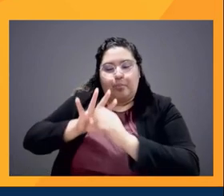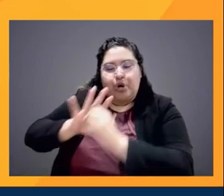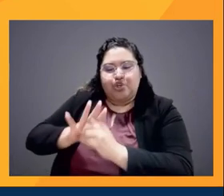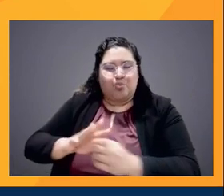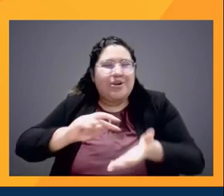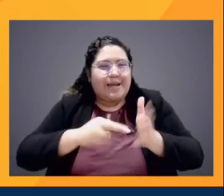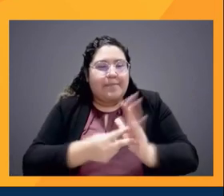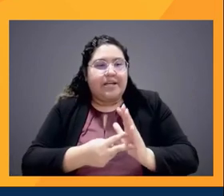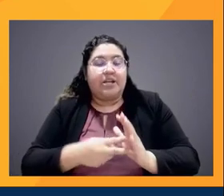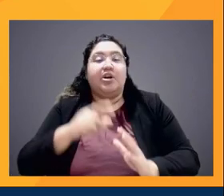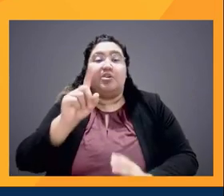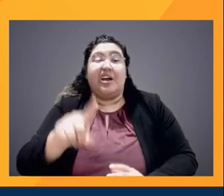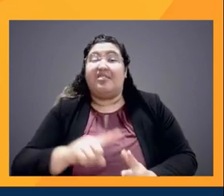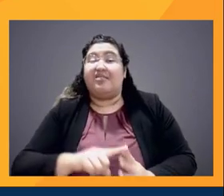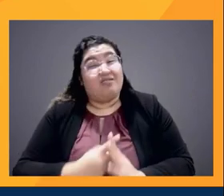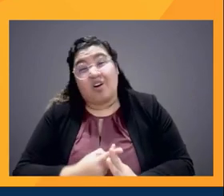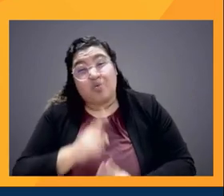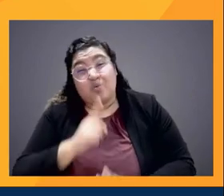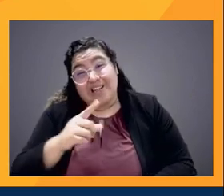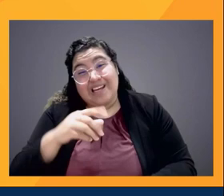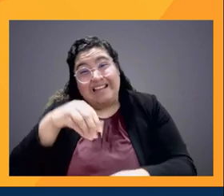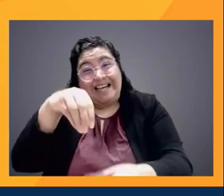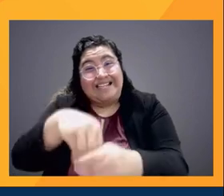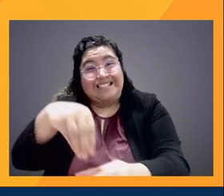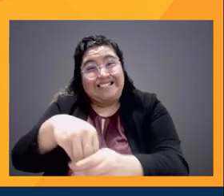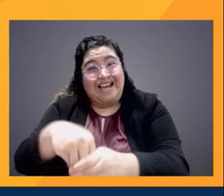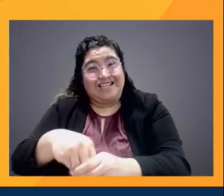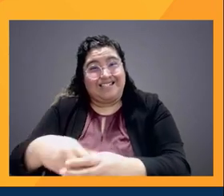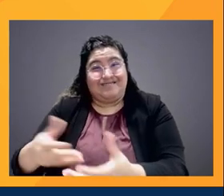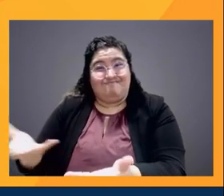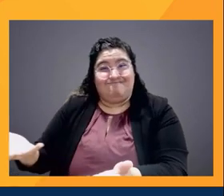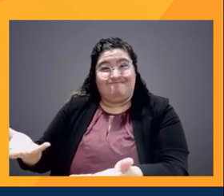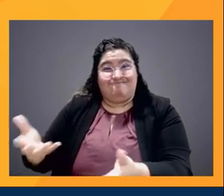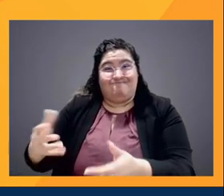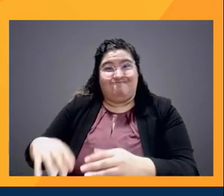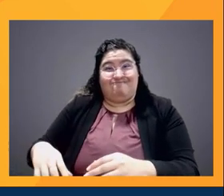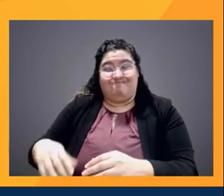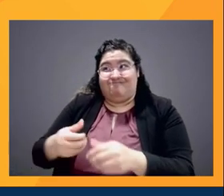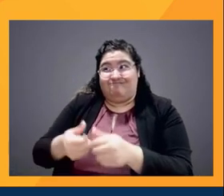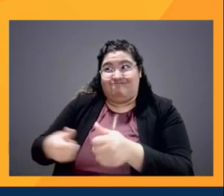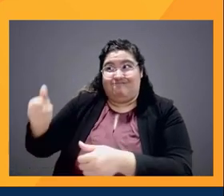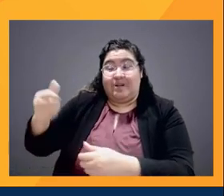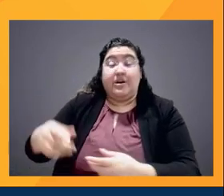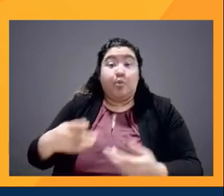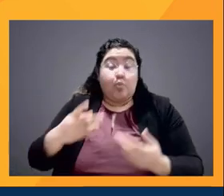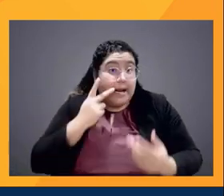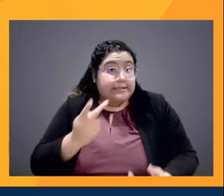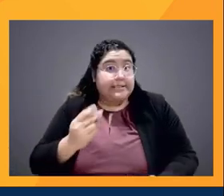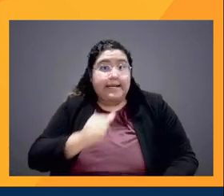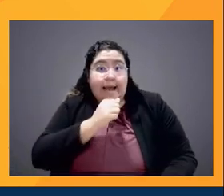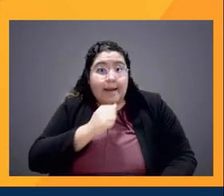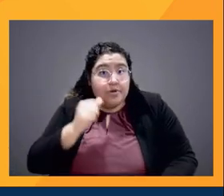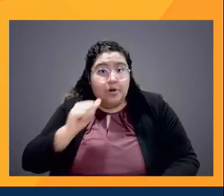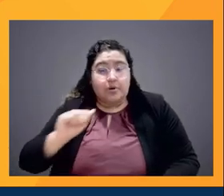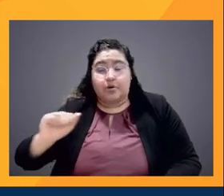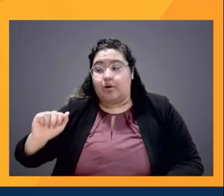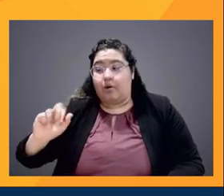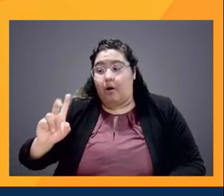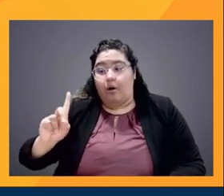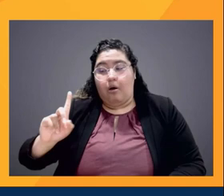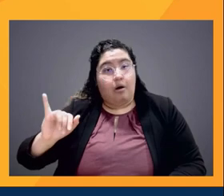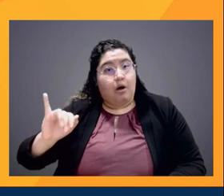it from the inside. And so what I'm seeing, at least in my organization, both at Amazon and at Audible is that there is a concerted,